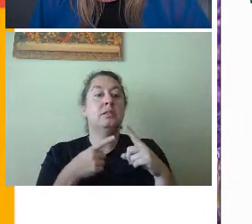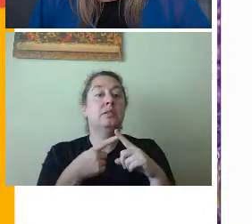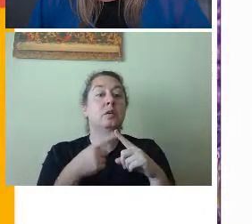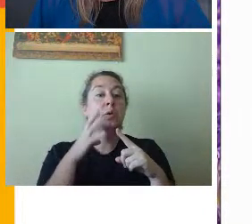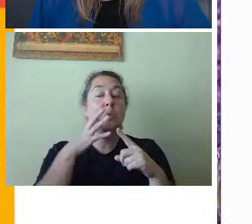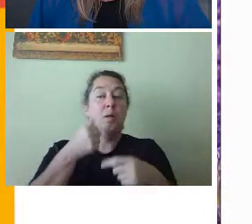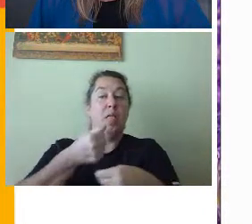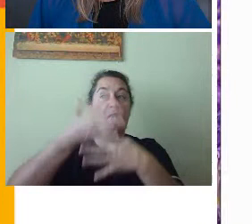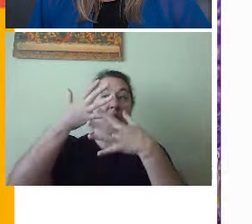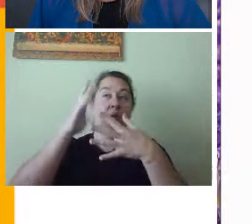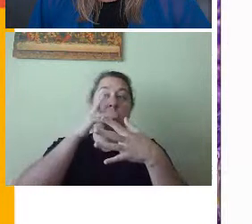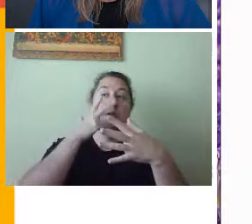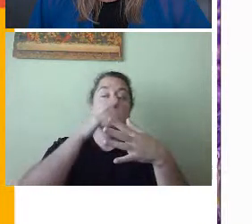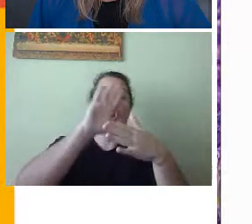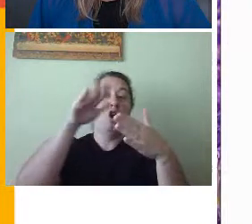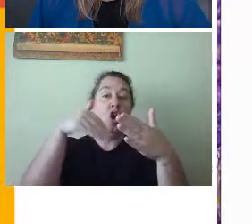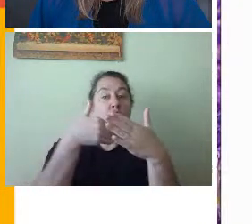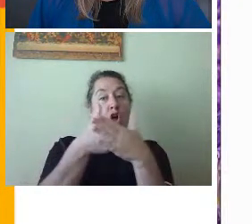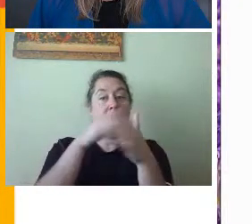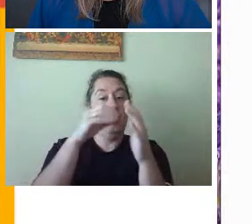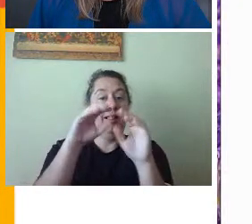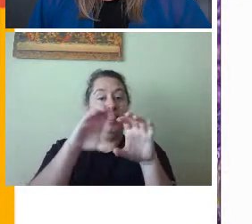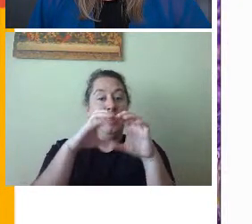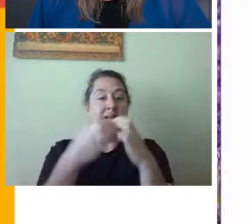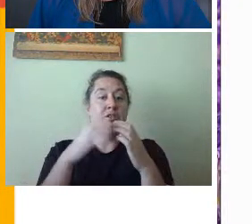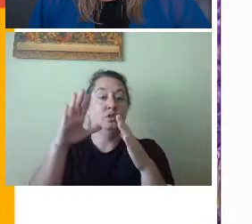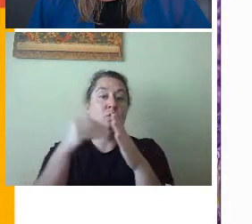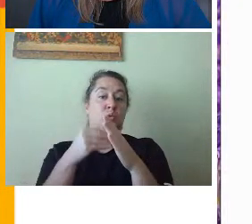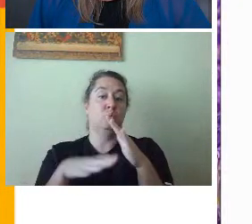pull up all classes that your student is enrolled in.